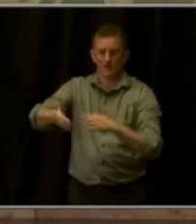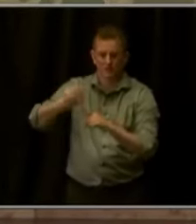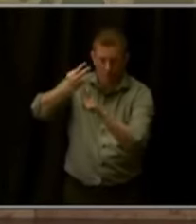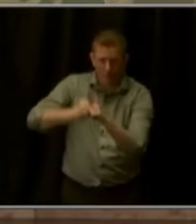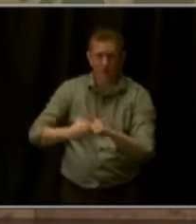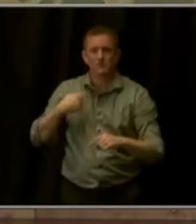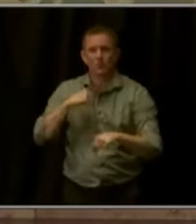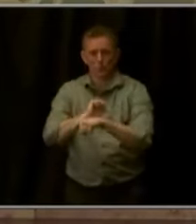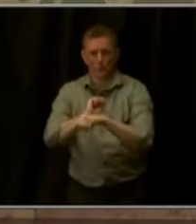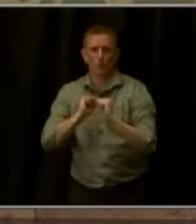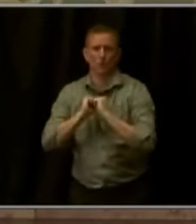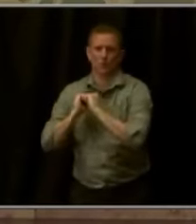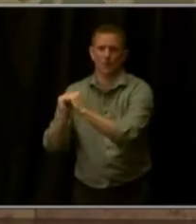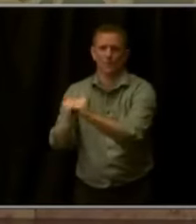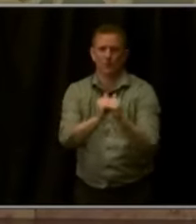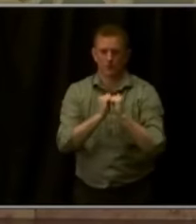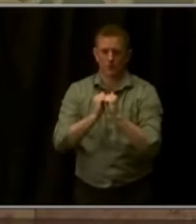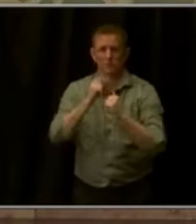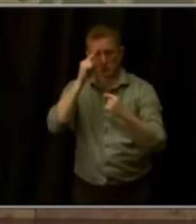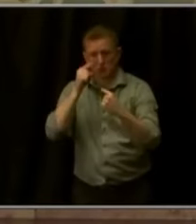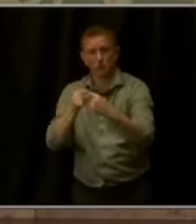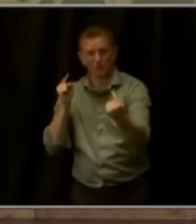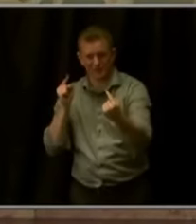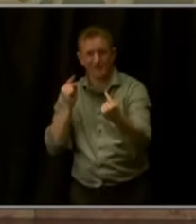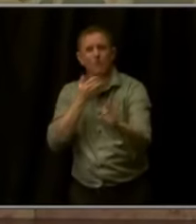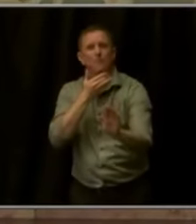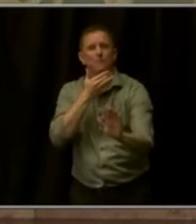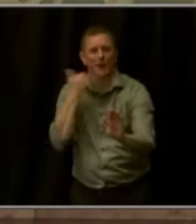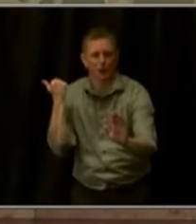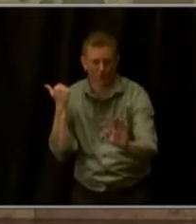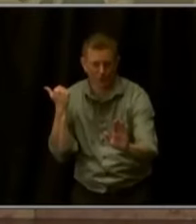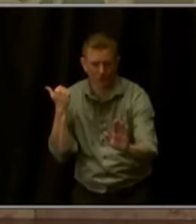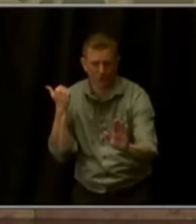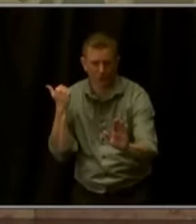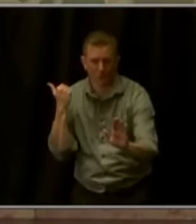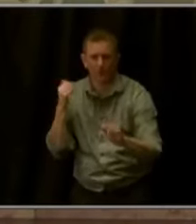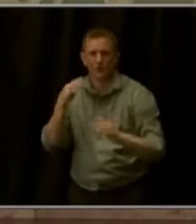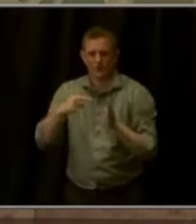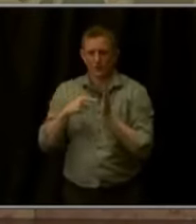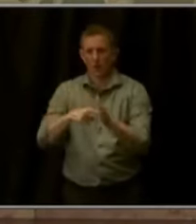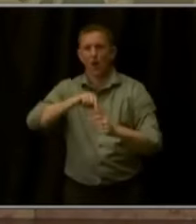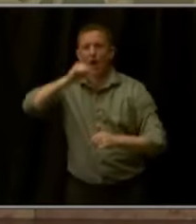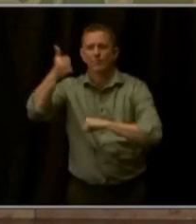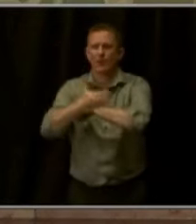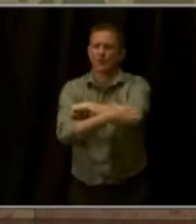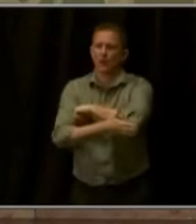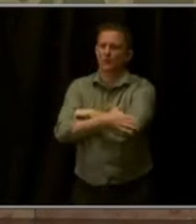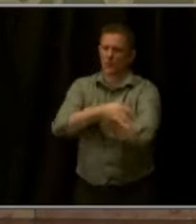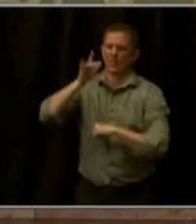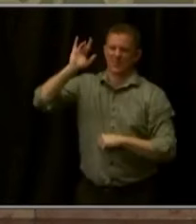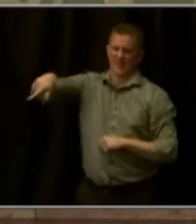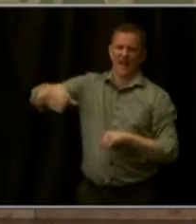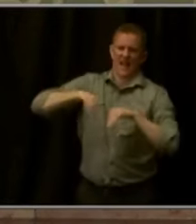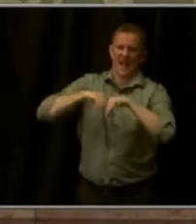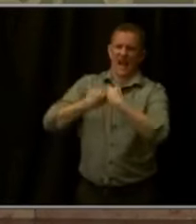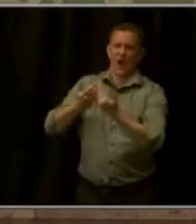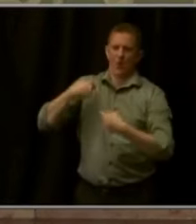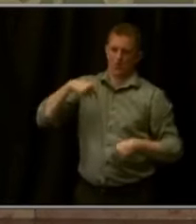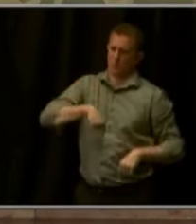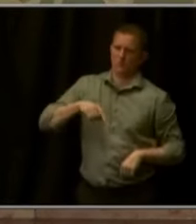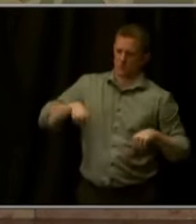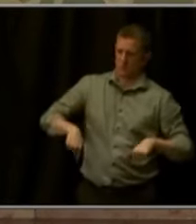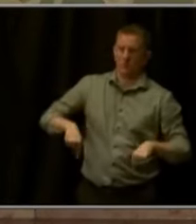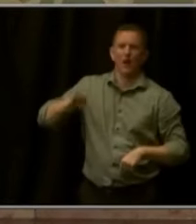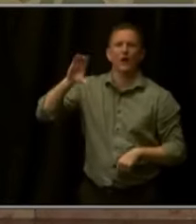to disagree better, to show the nation how it's done the Colorado way. This work isn't